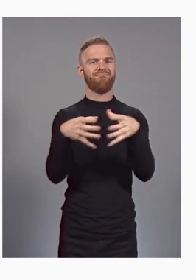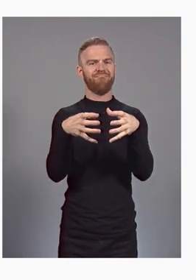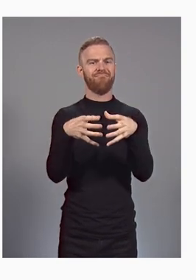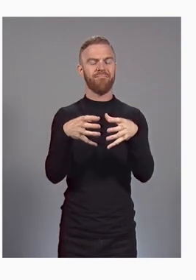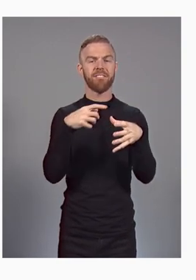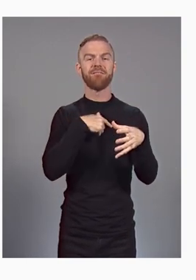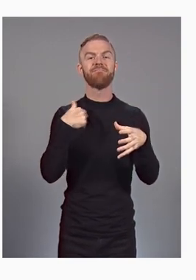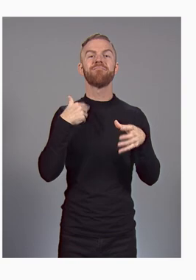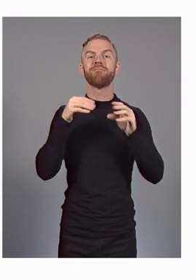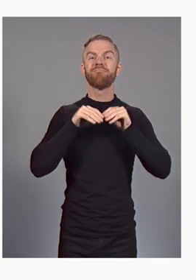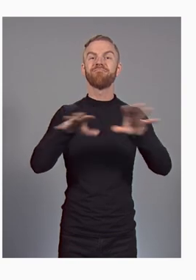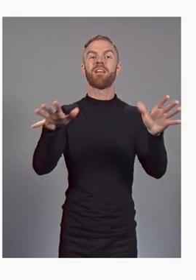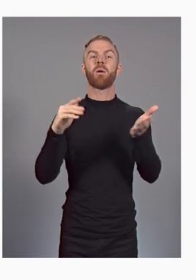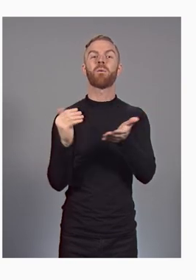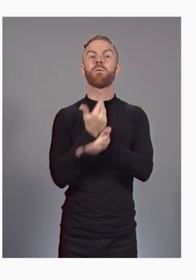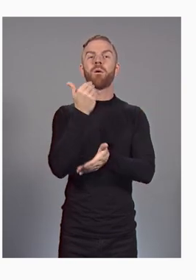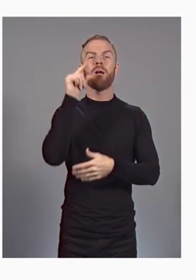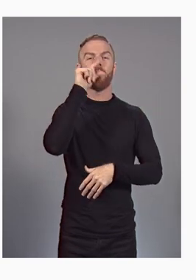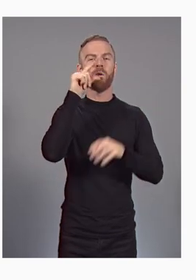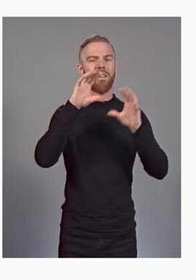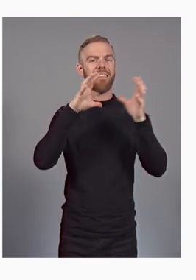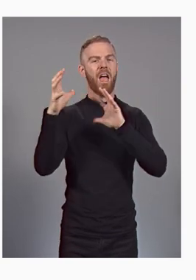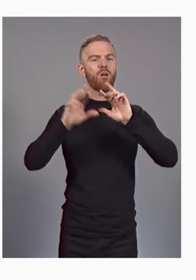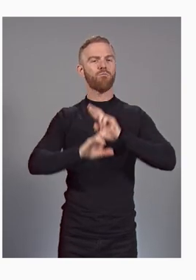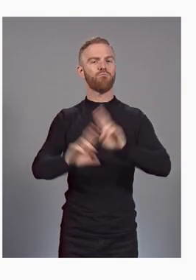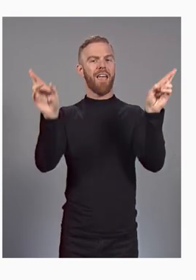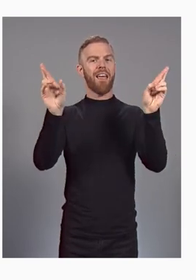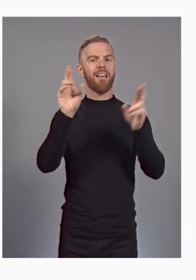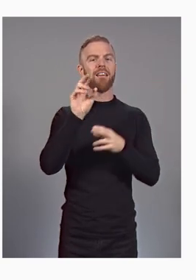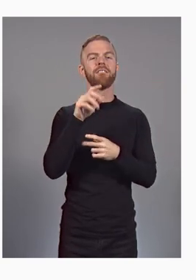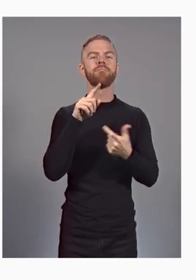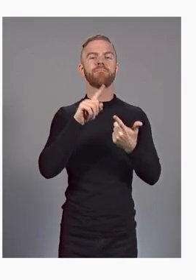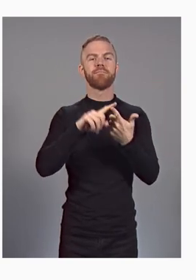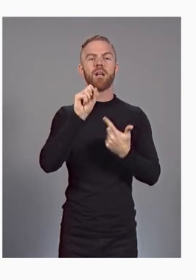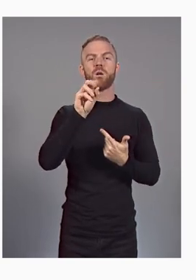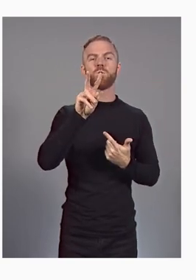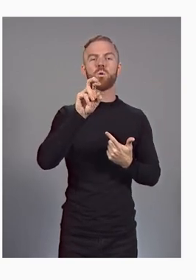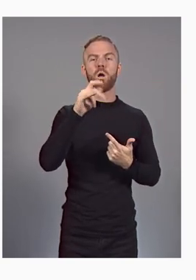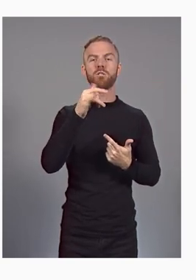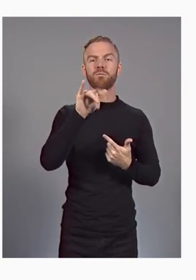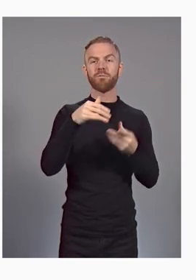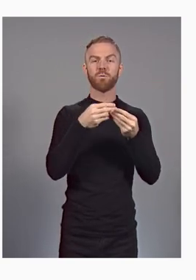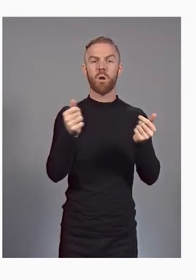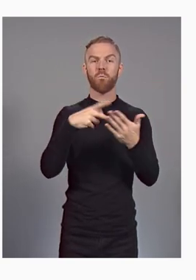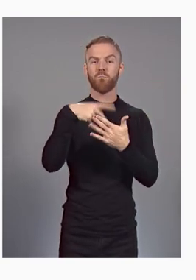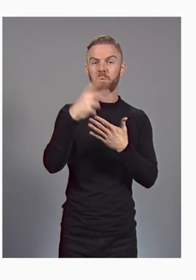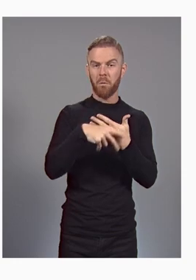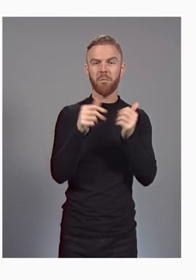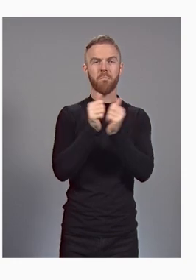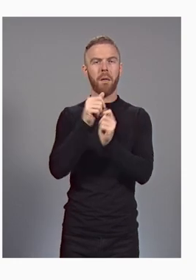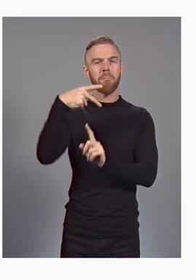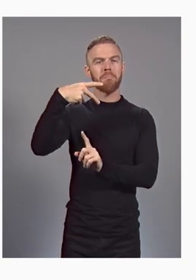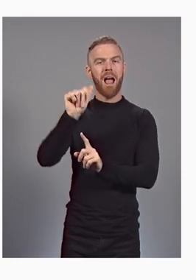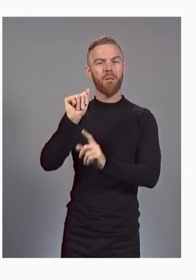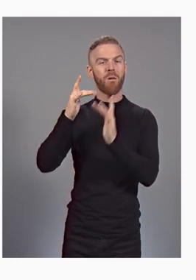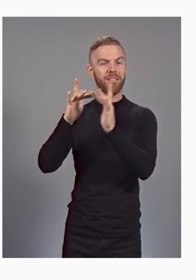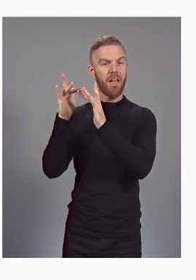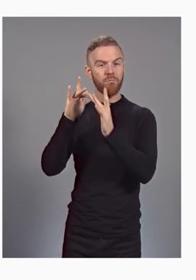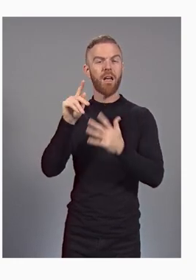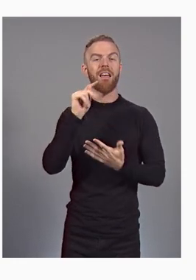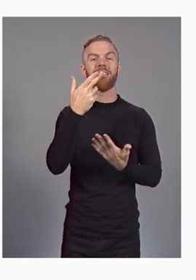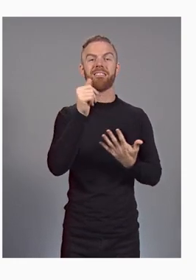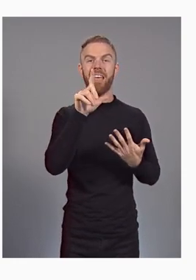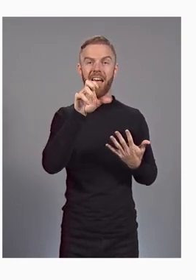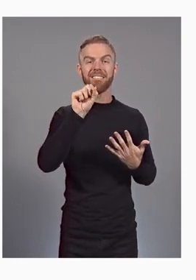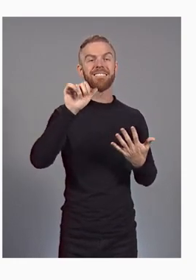Cloud-ready sovereignty solutions program with Palo Alto Networks, Talos, Symantec, and